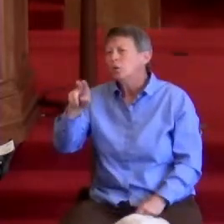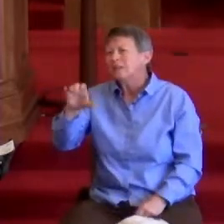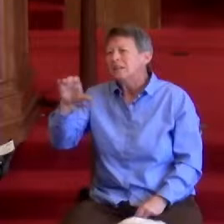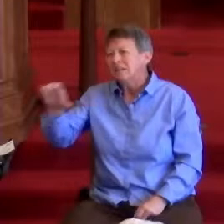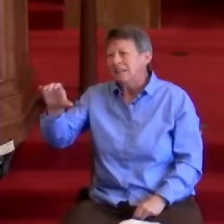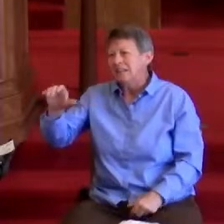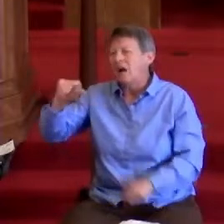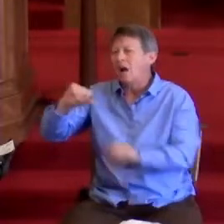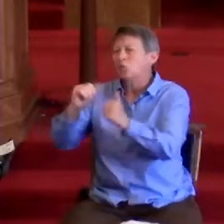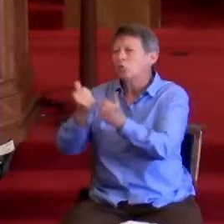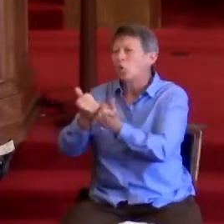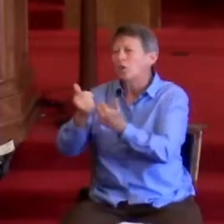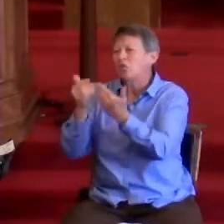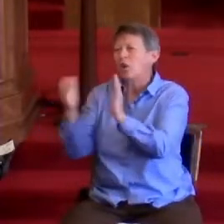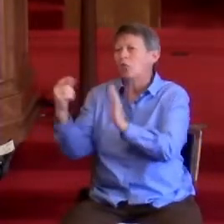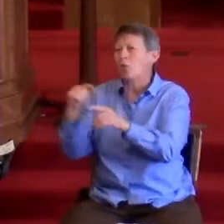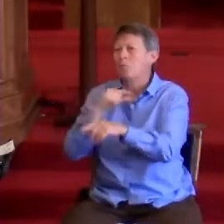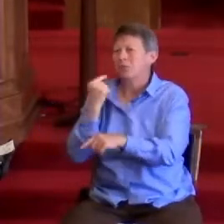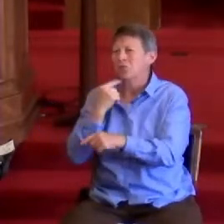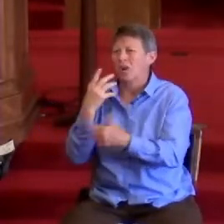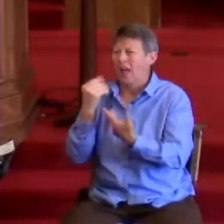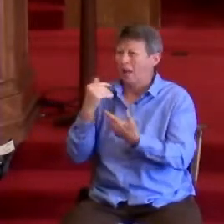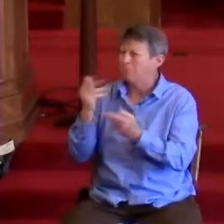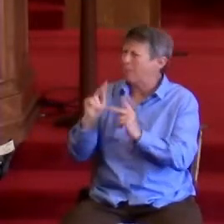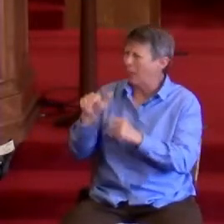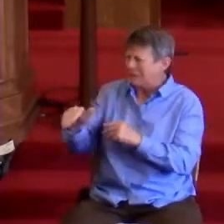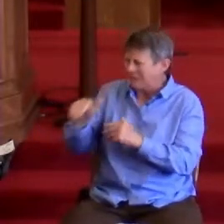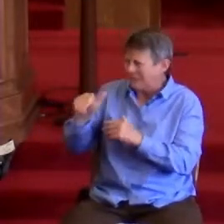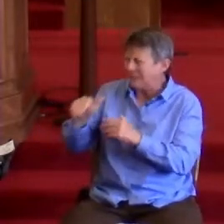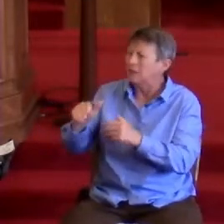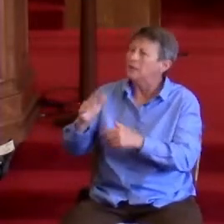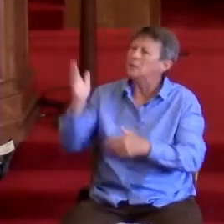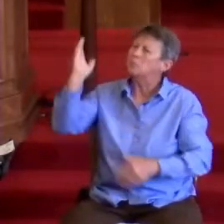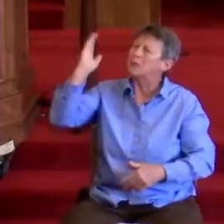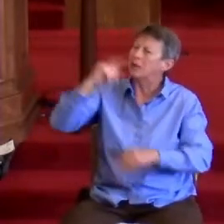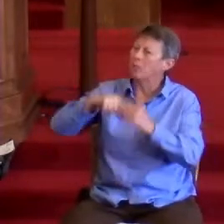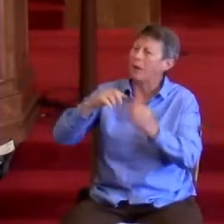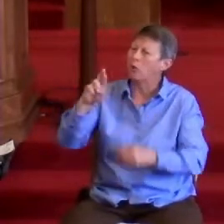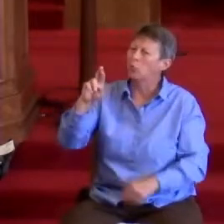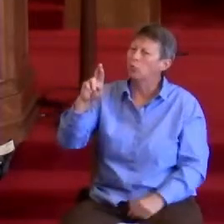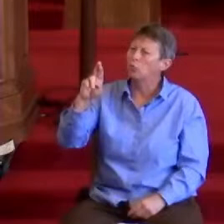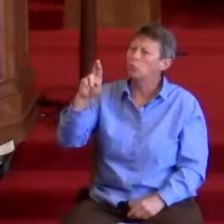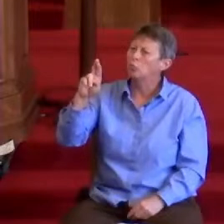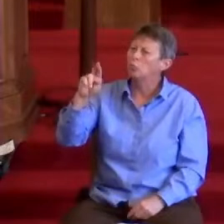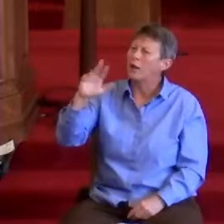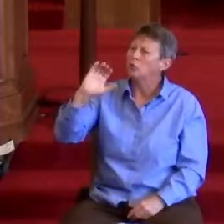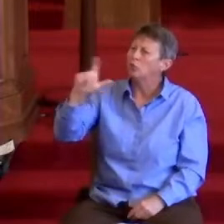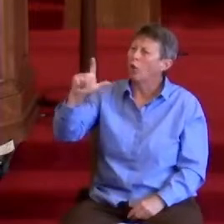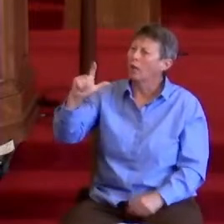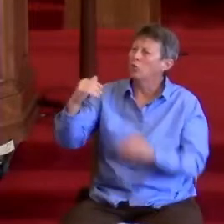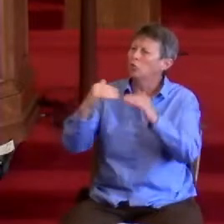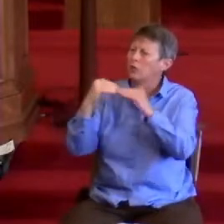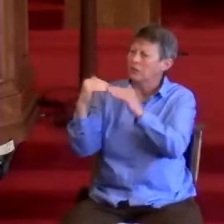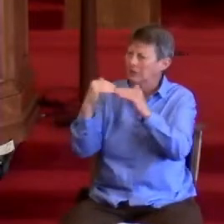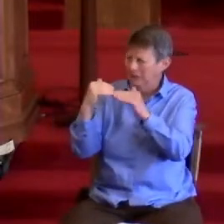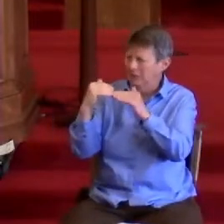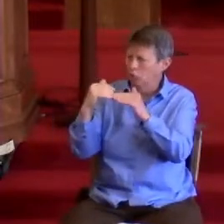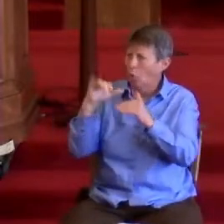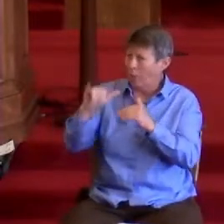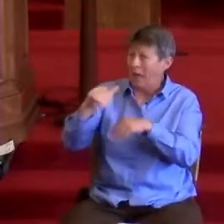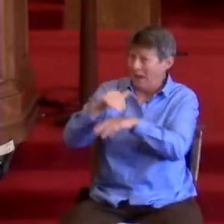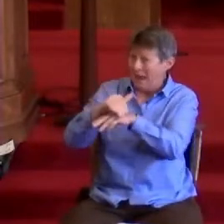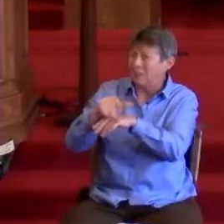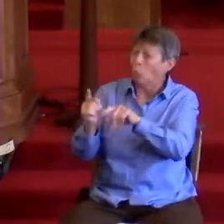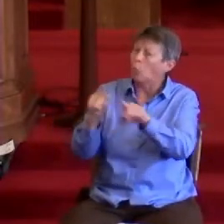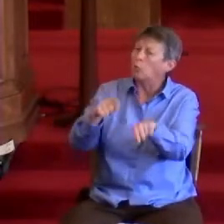and a frequently sought-after speaker, especially about racial justice, which is why she was in Charlottesville, Virginia that night.